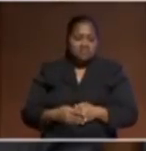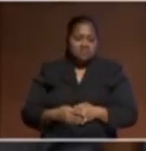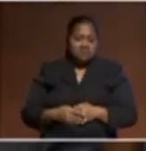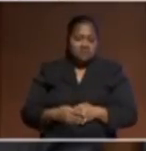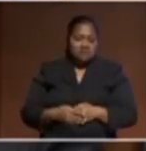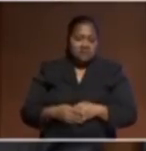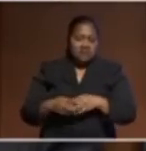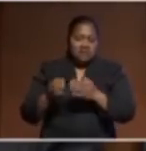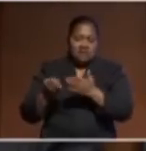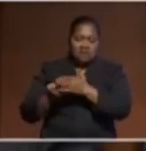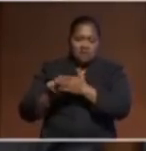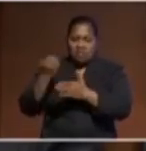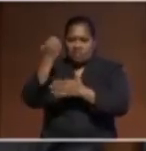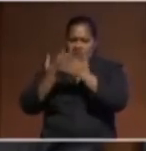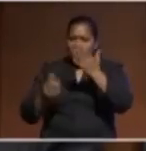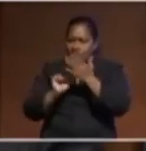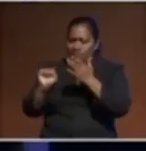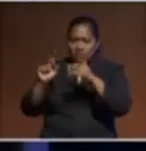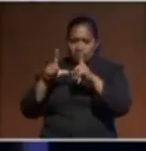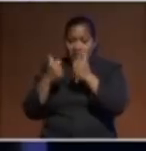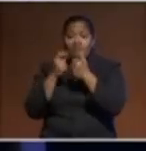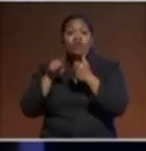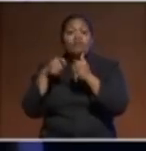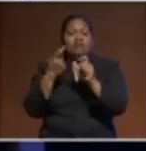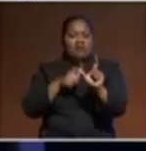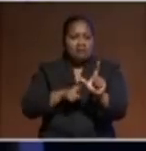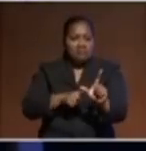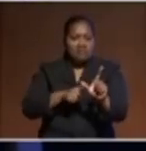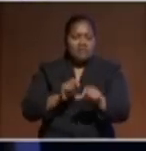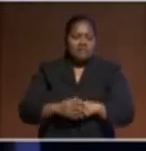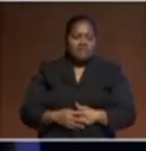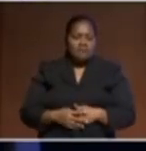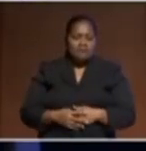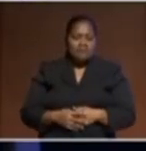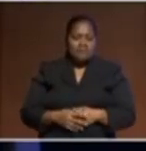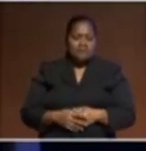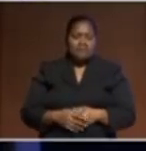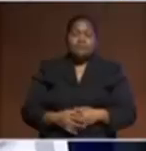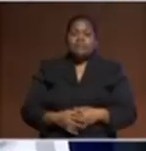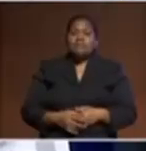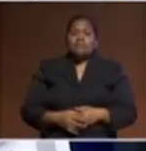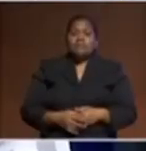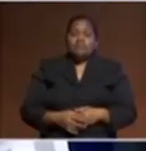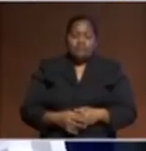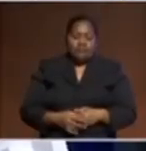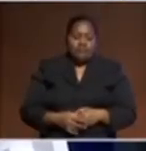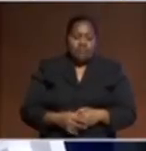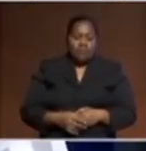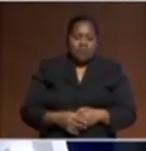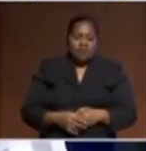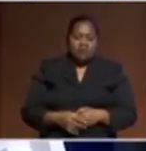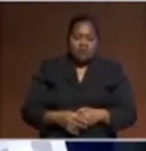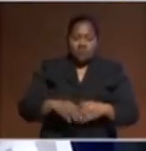that treaty before next year. And so as a student college